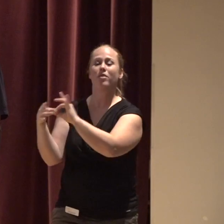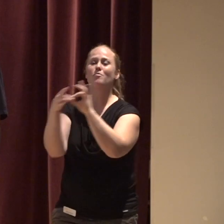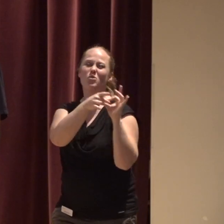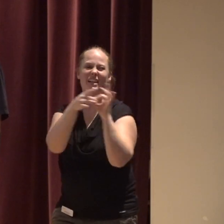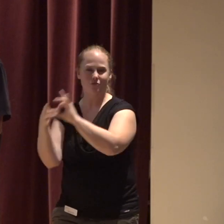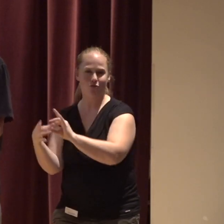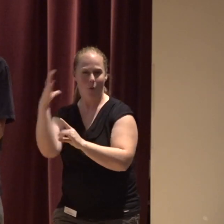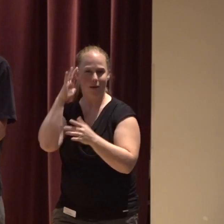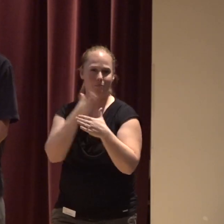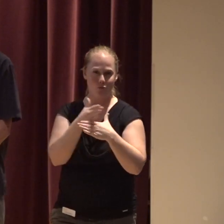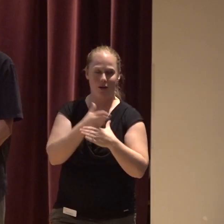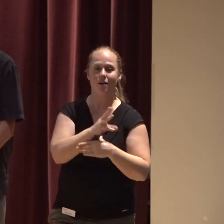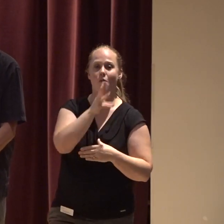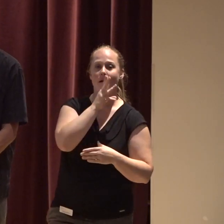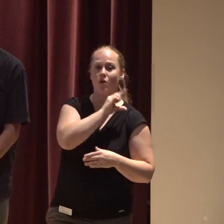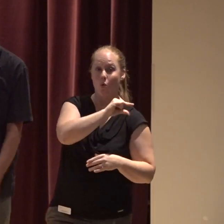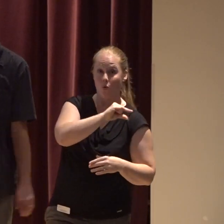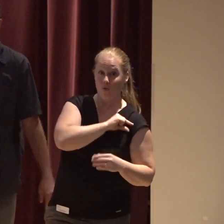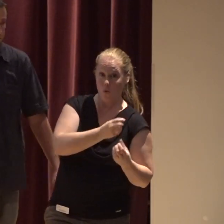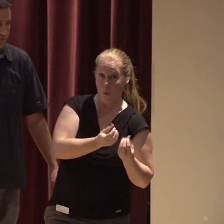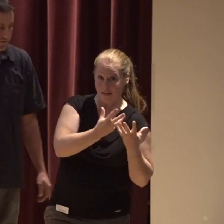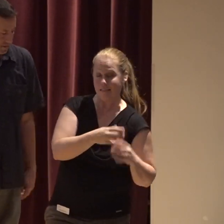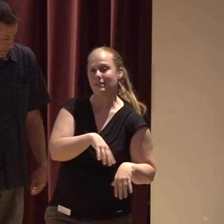see out in the field Alright, thank you